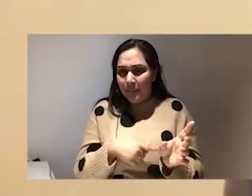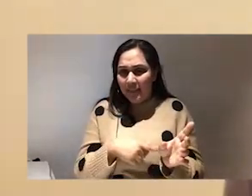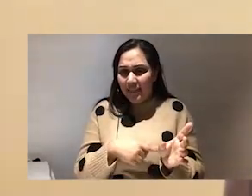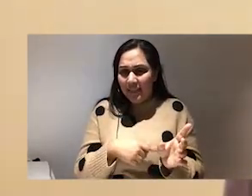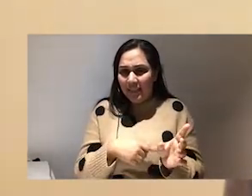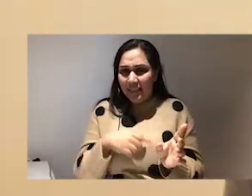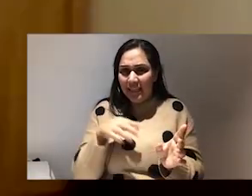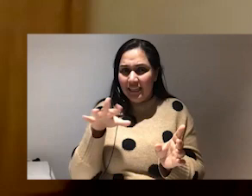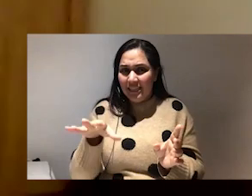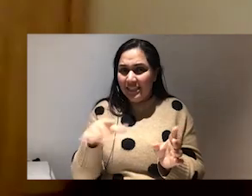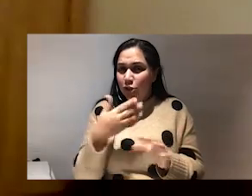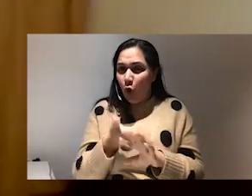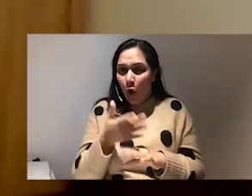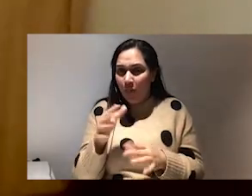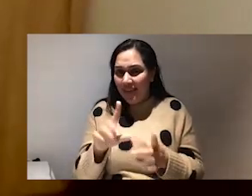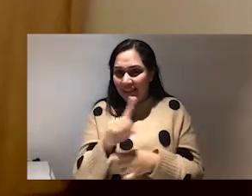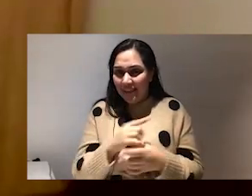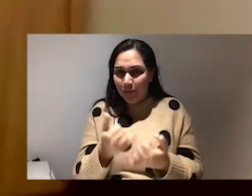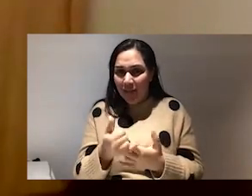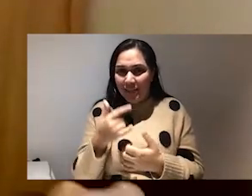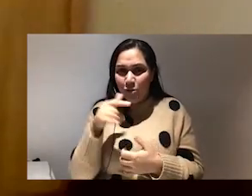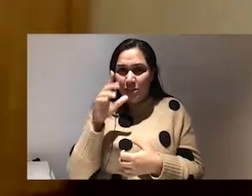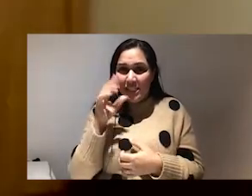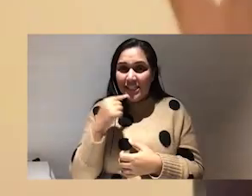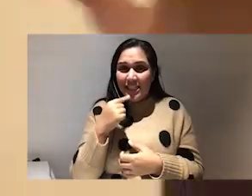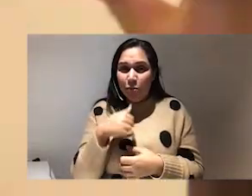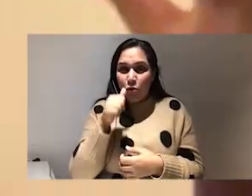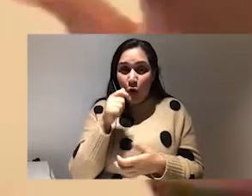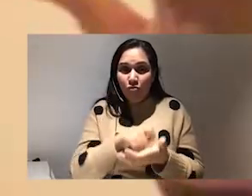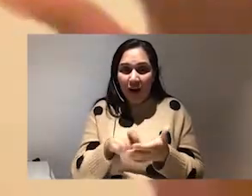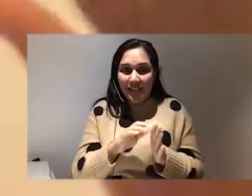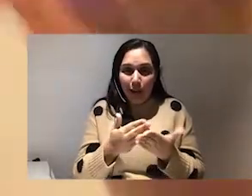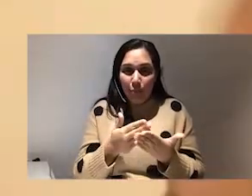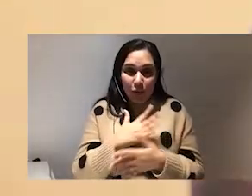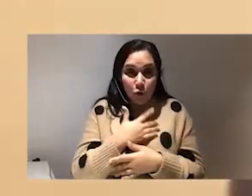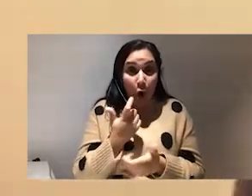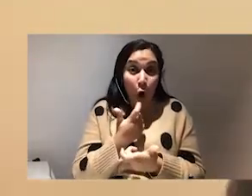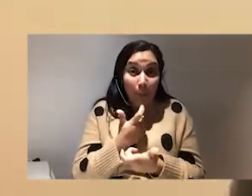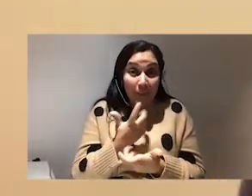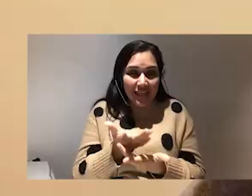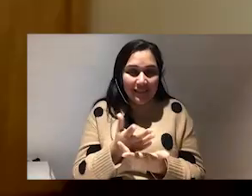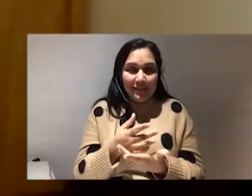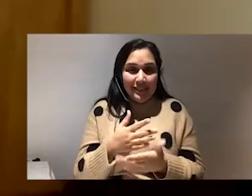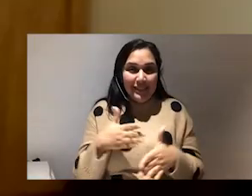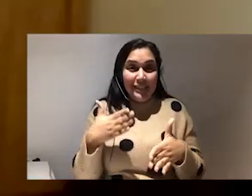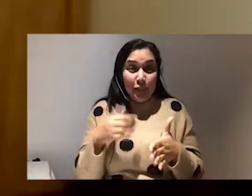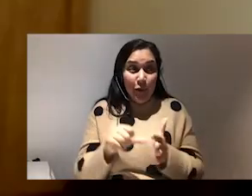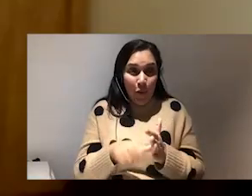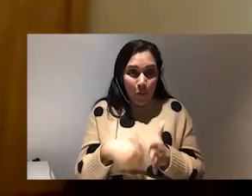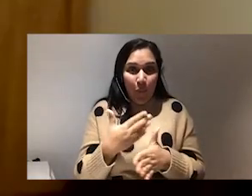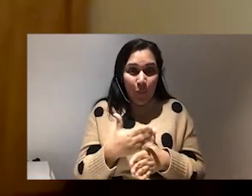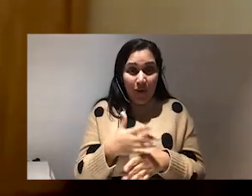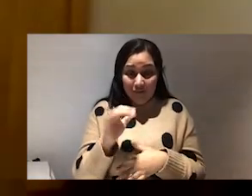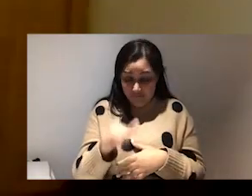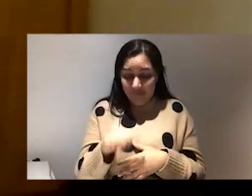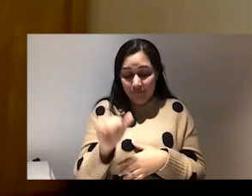book isn't a hobby. And I was like, oh, is it like you don't realize? It's work. Like that is serious work as